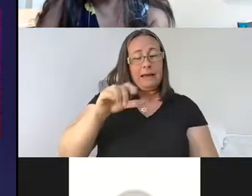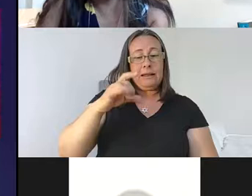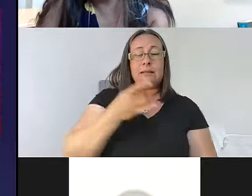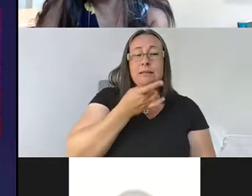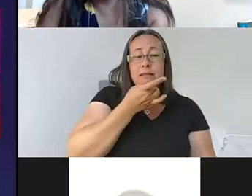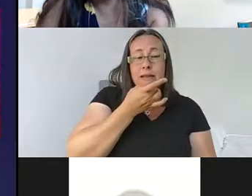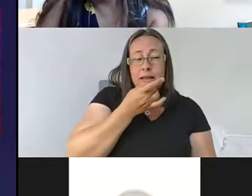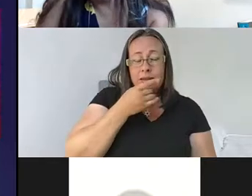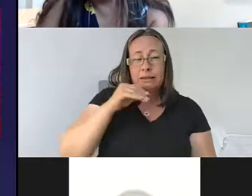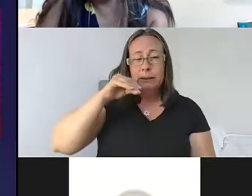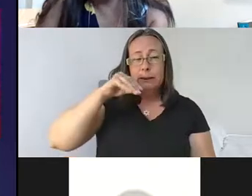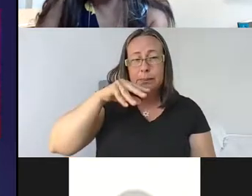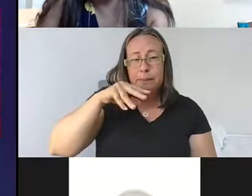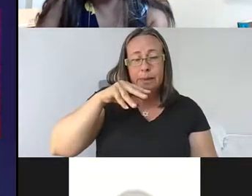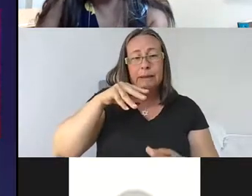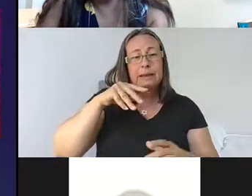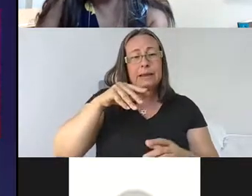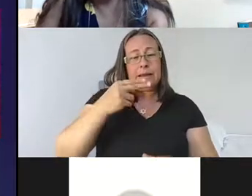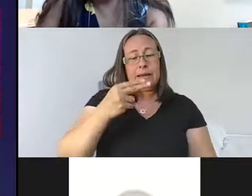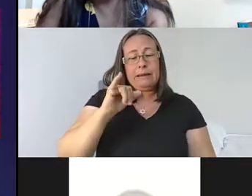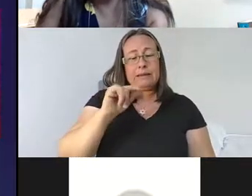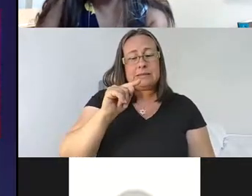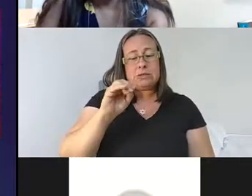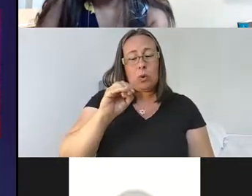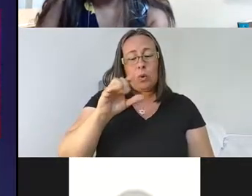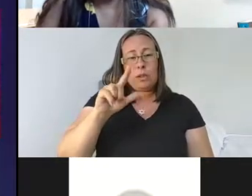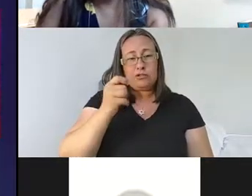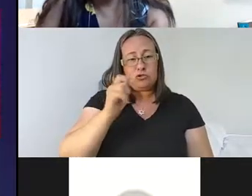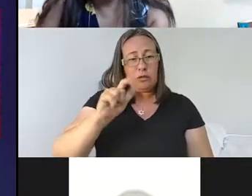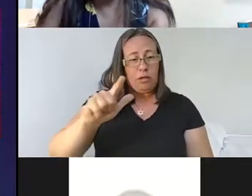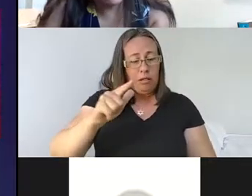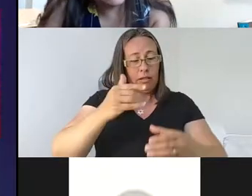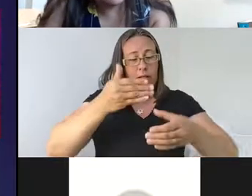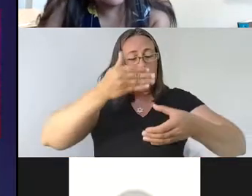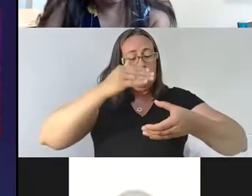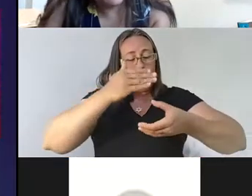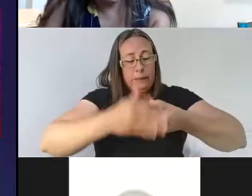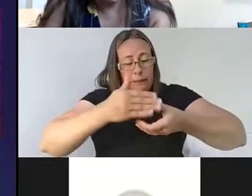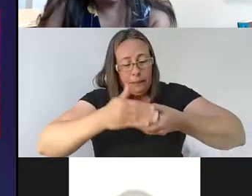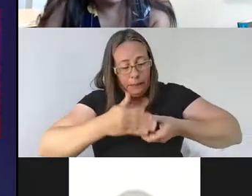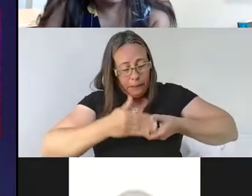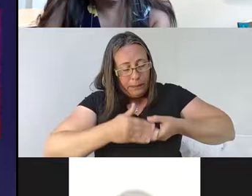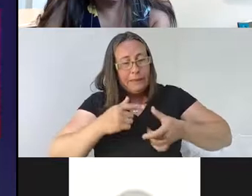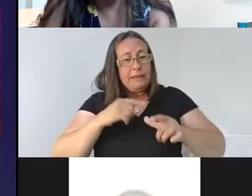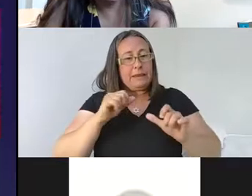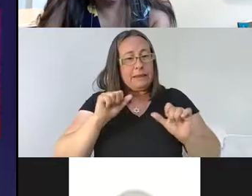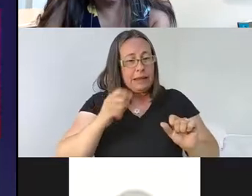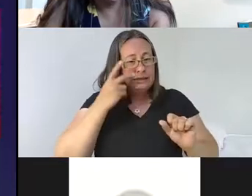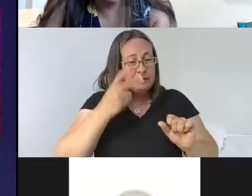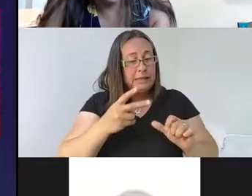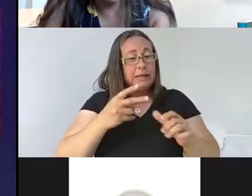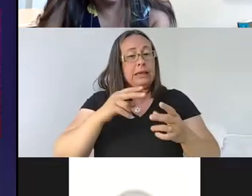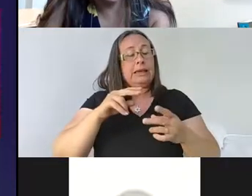of these histological sections is where our infarct is. And we, um, can show that we can really nicely confine it to either the anterior